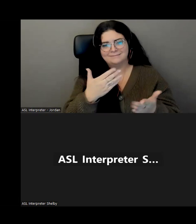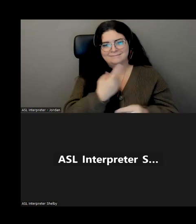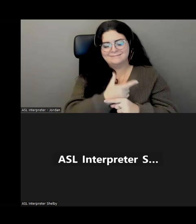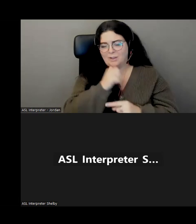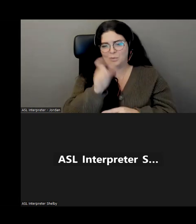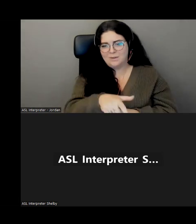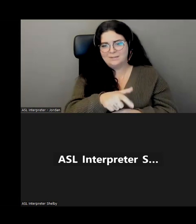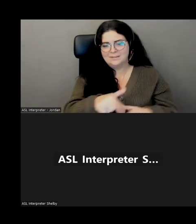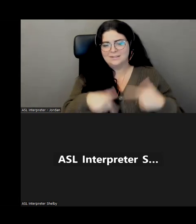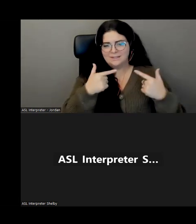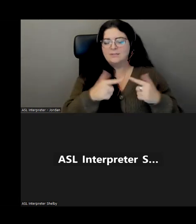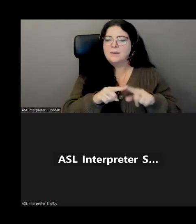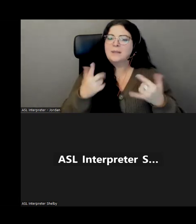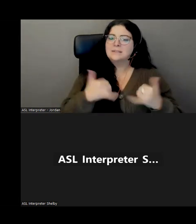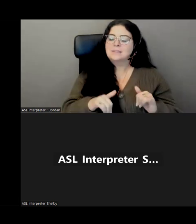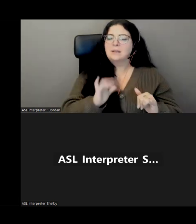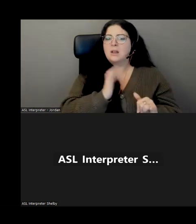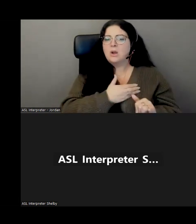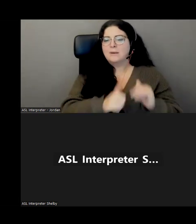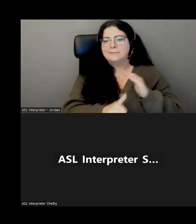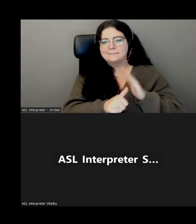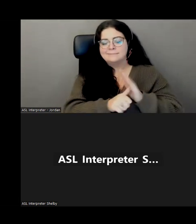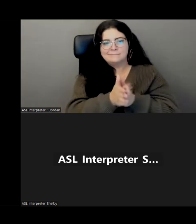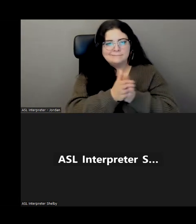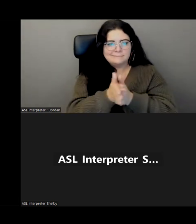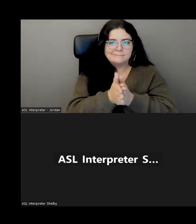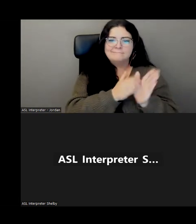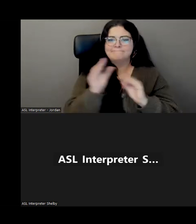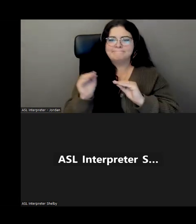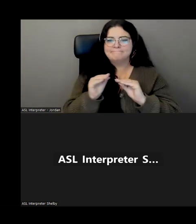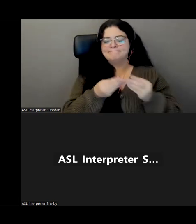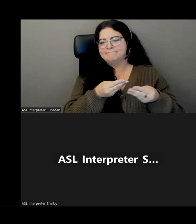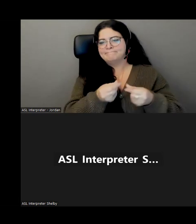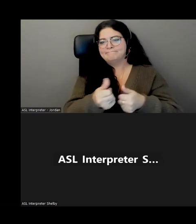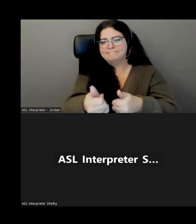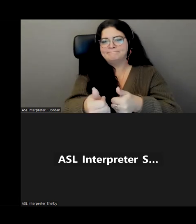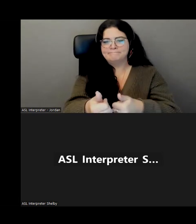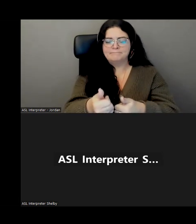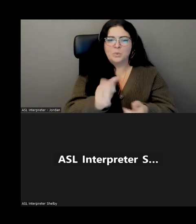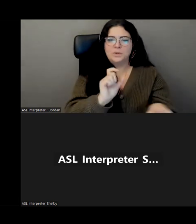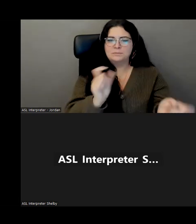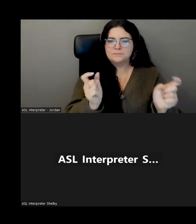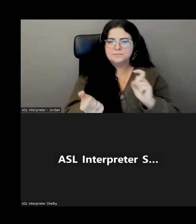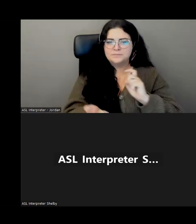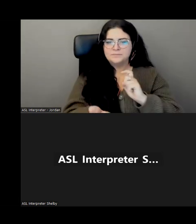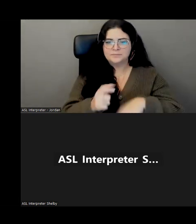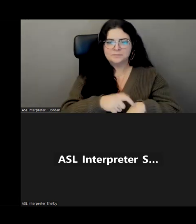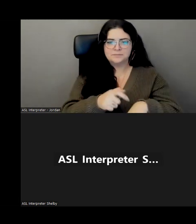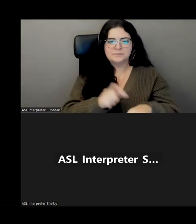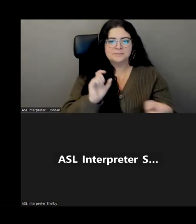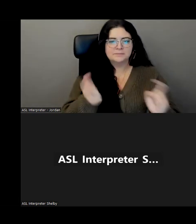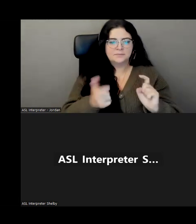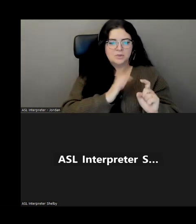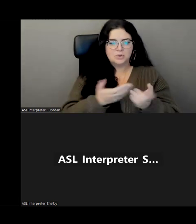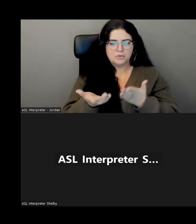But we are still driven and moving in the same way that we are evolving with time and just changing our services